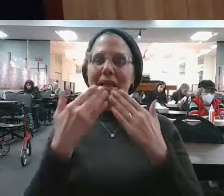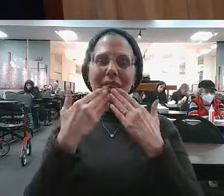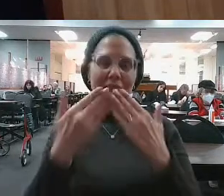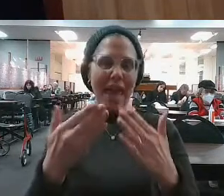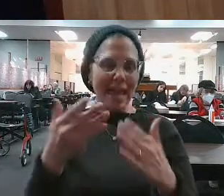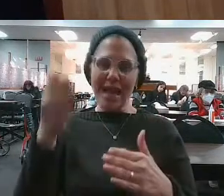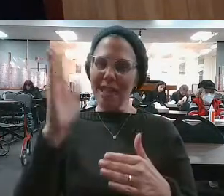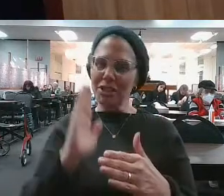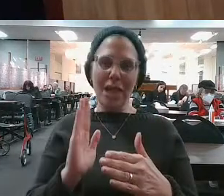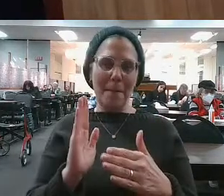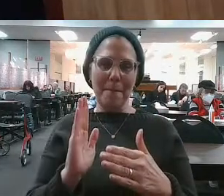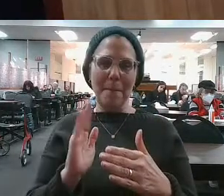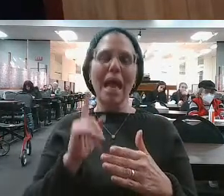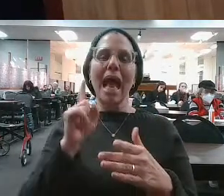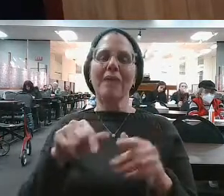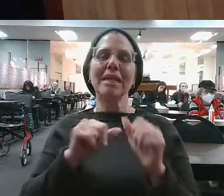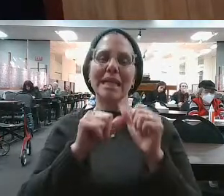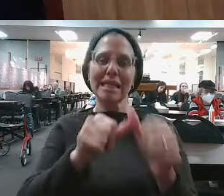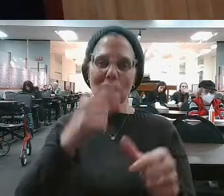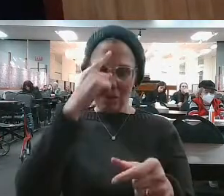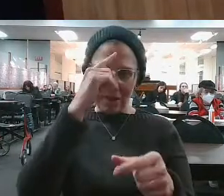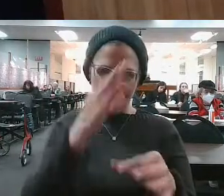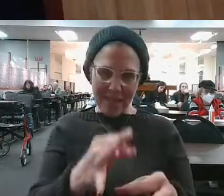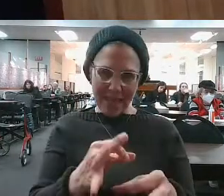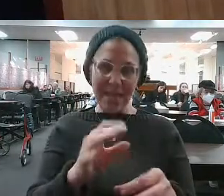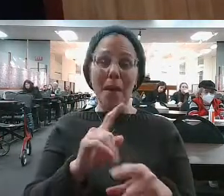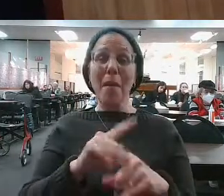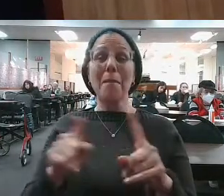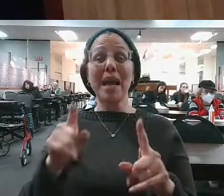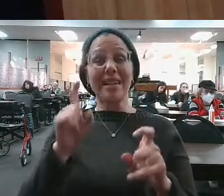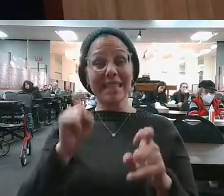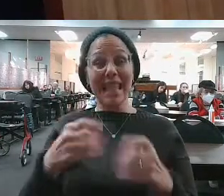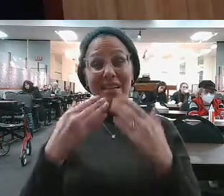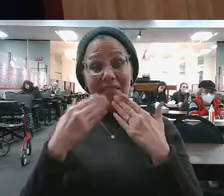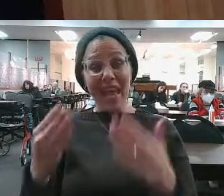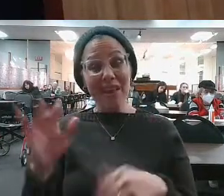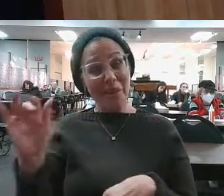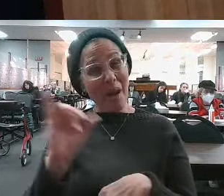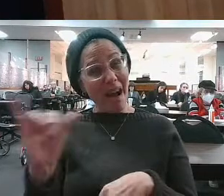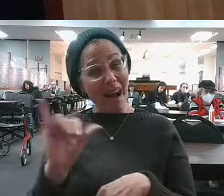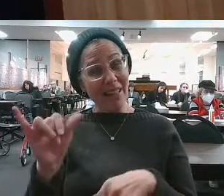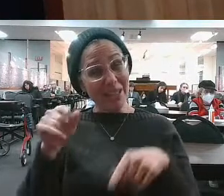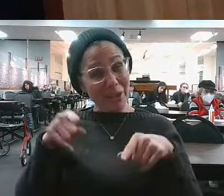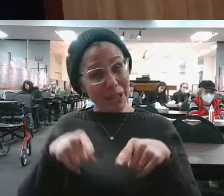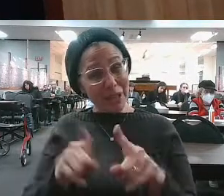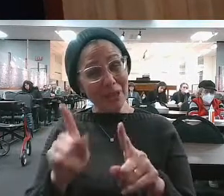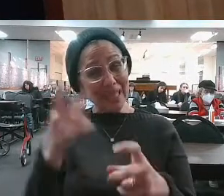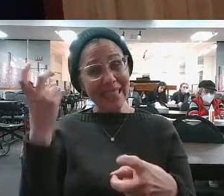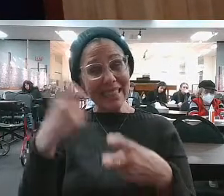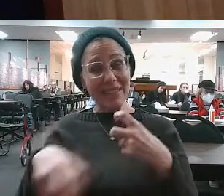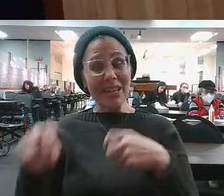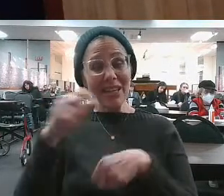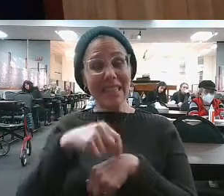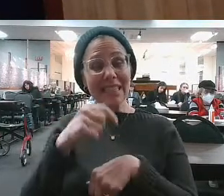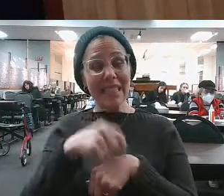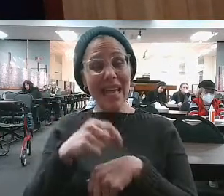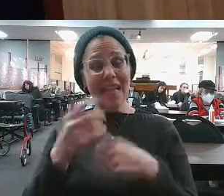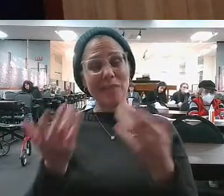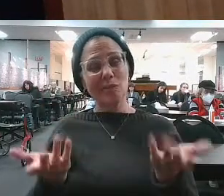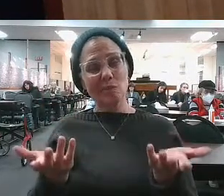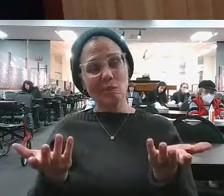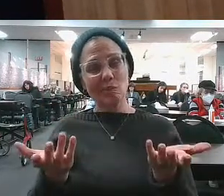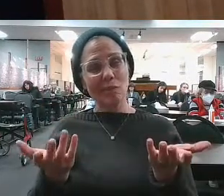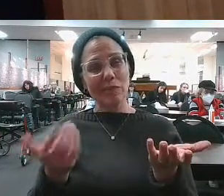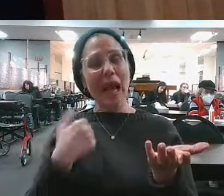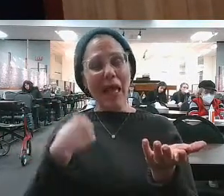Hashem. There's no din. There's no concept of gratitude to HaKadosh Baruch Hu in the midst of difficulty. And Dr. Nelson,